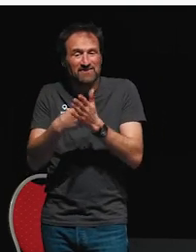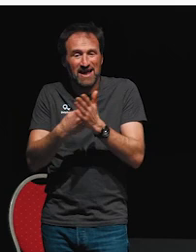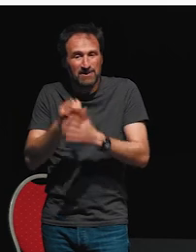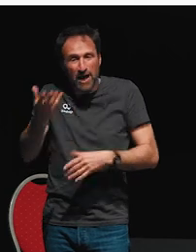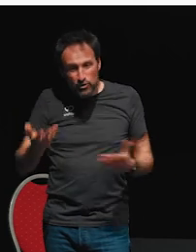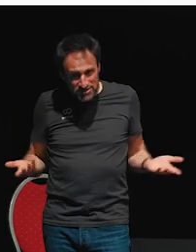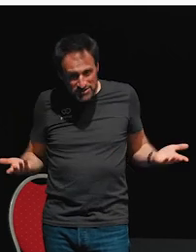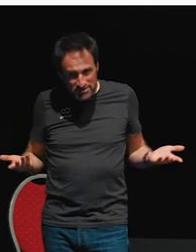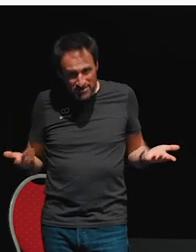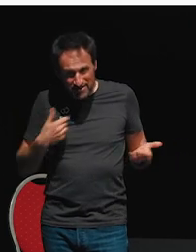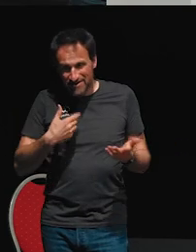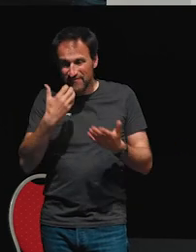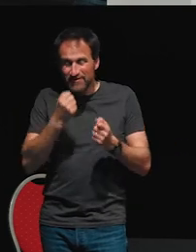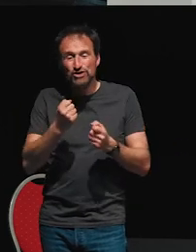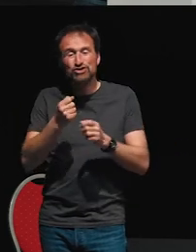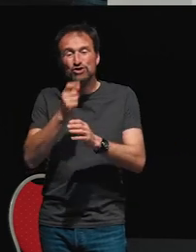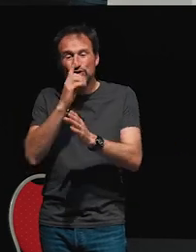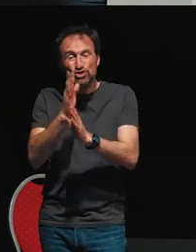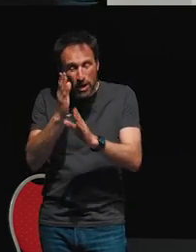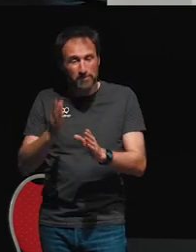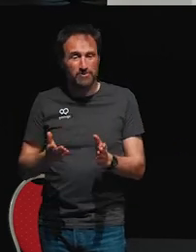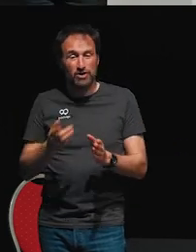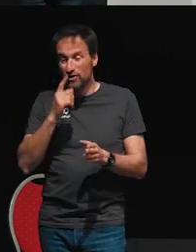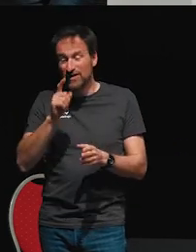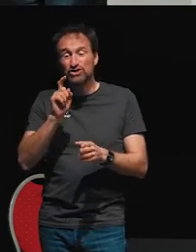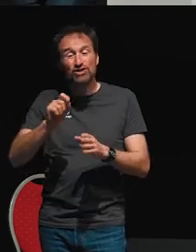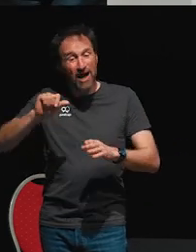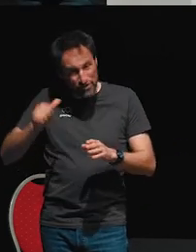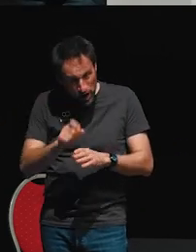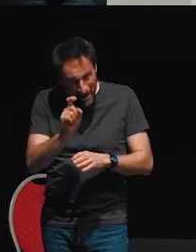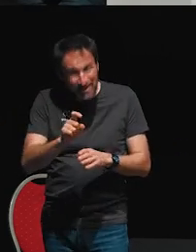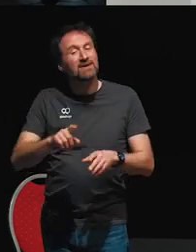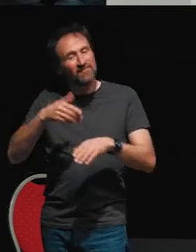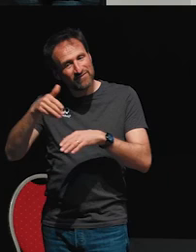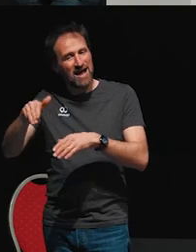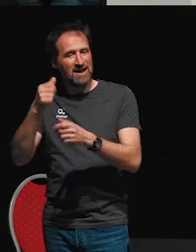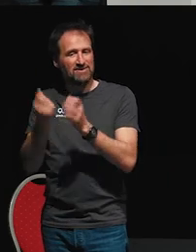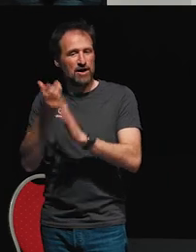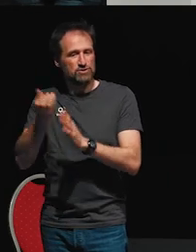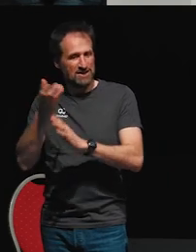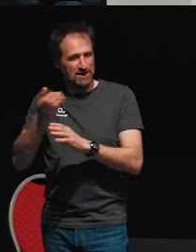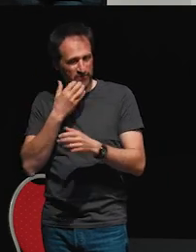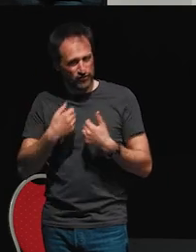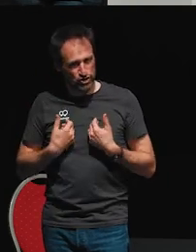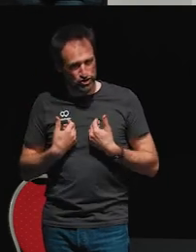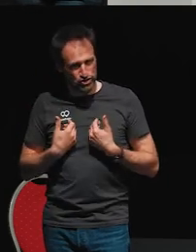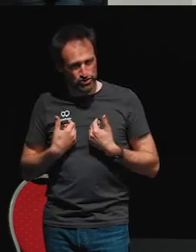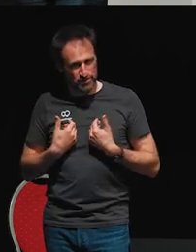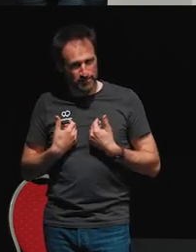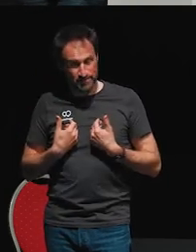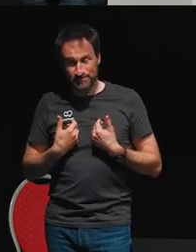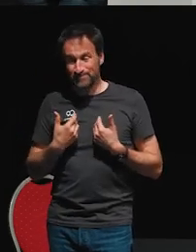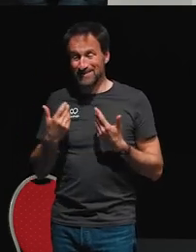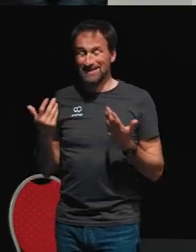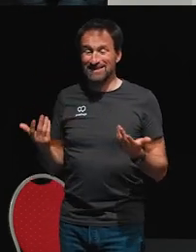I want to be able to start it again when start has clicked. And this is the moment when, in fact, I know everything